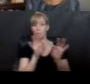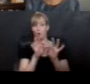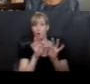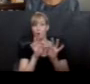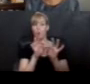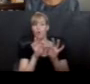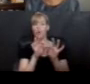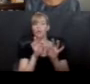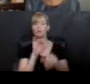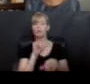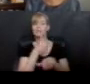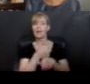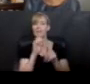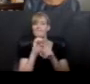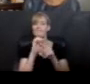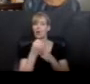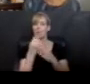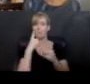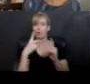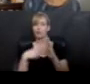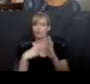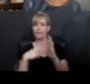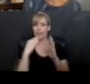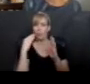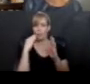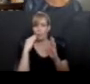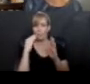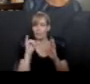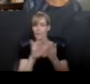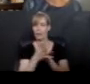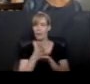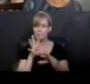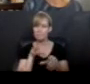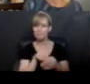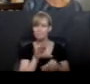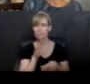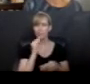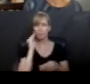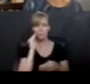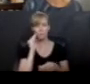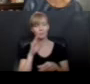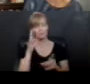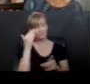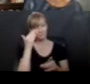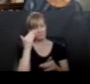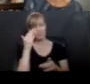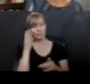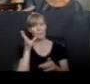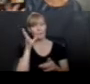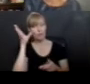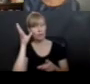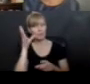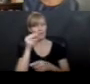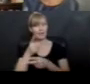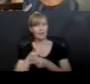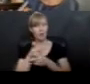culture of reading at home, right? And when you think about the role that parents and caregivers can play in that,